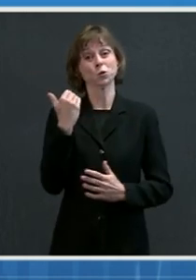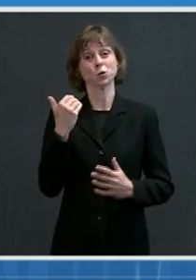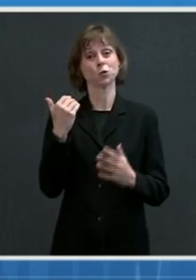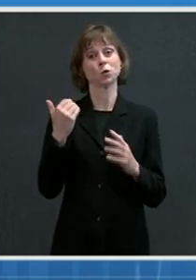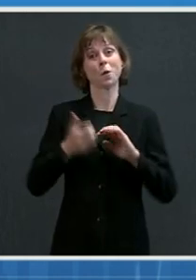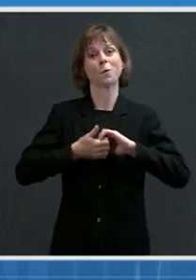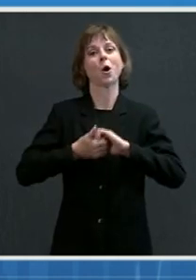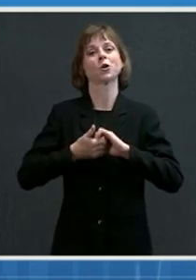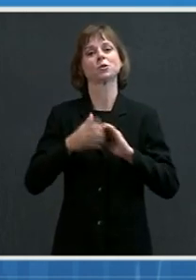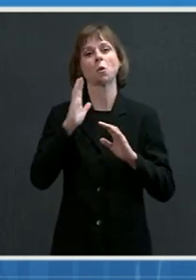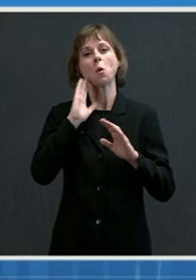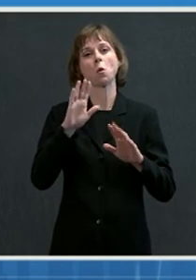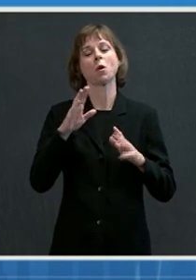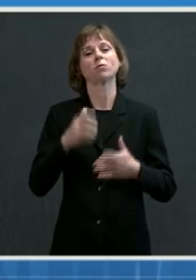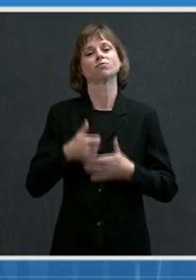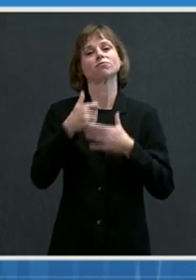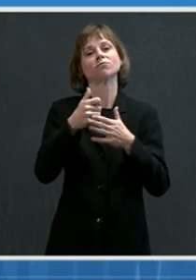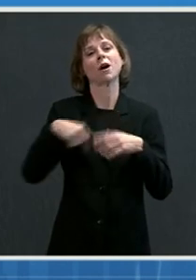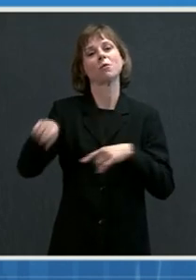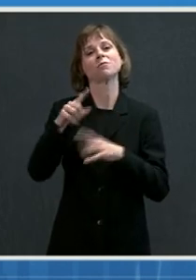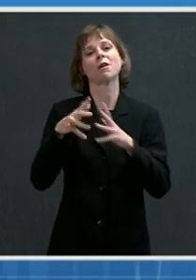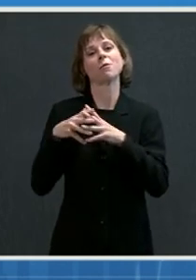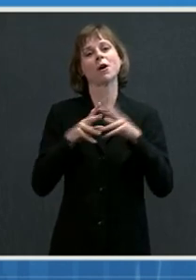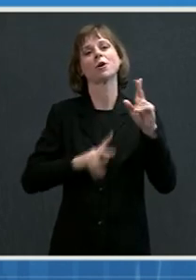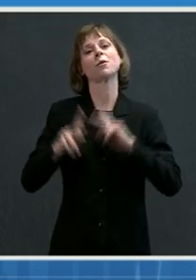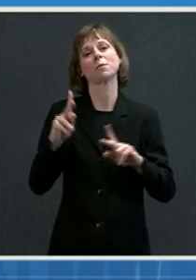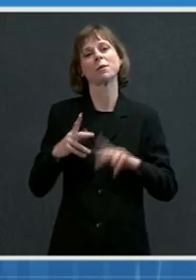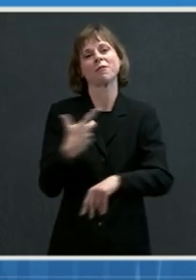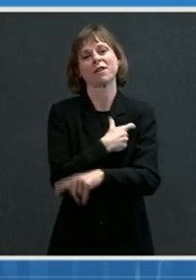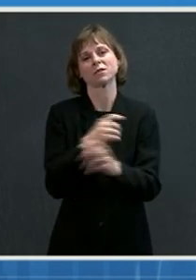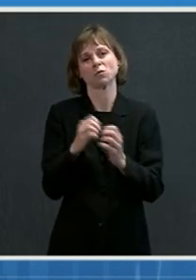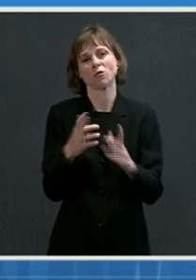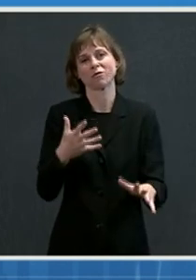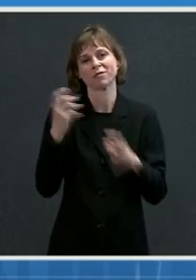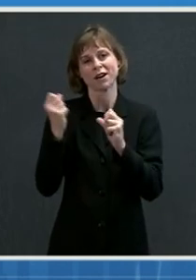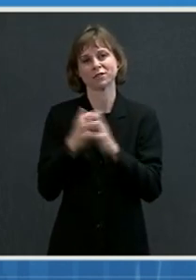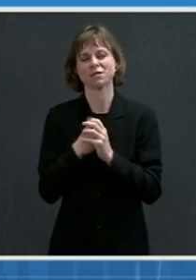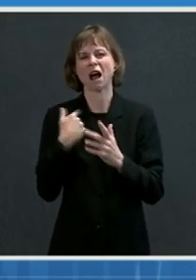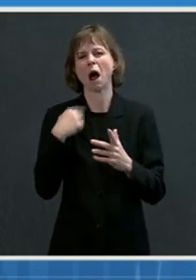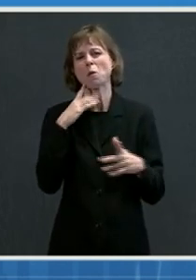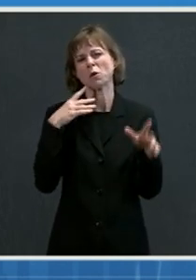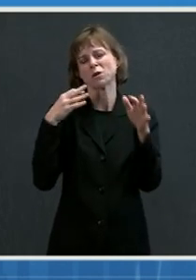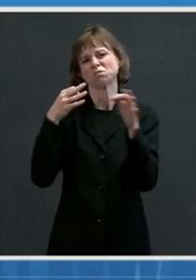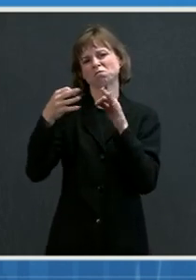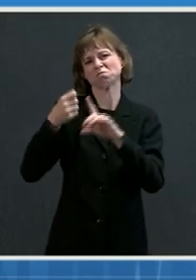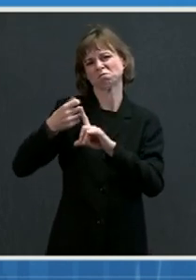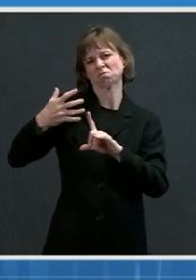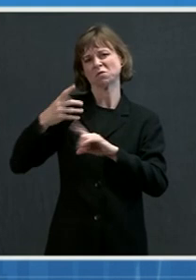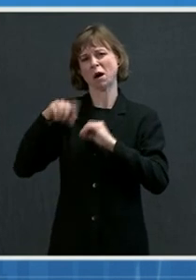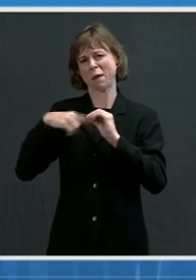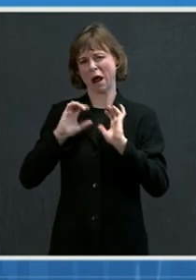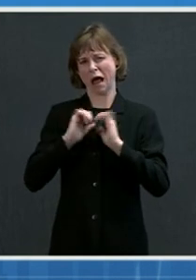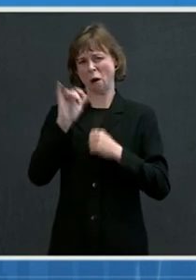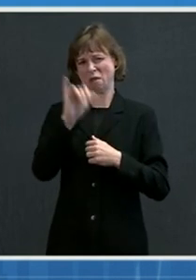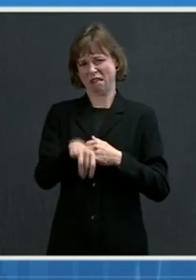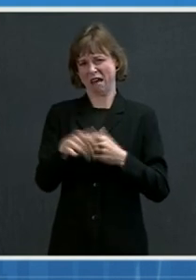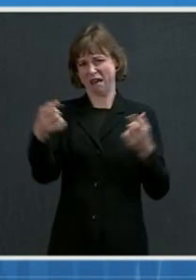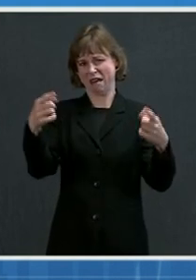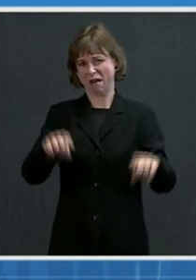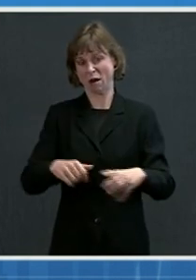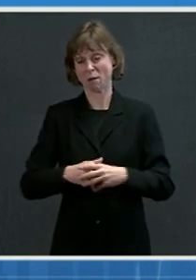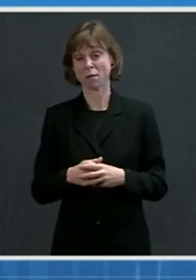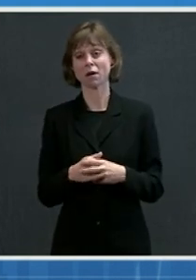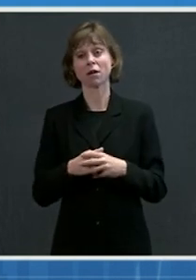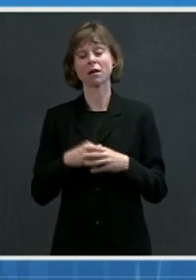vaccinated more quickly. I want to provide background into how this came together. Supported by the active involvement and leadership